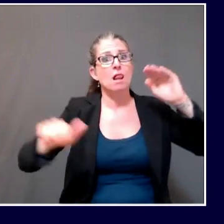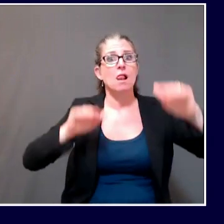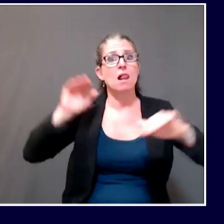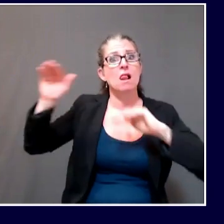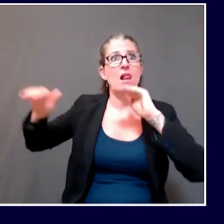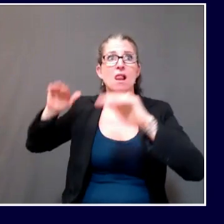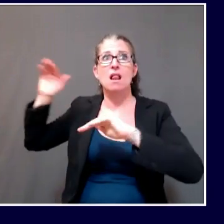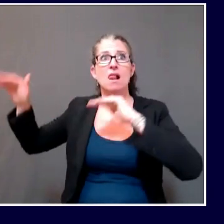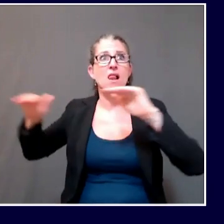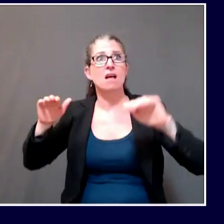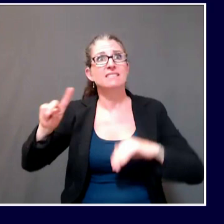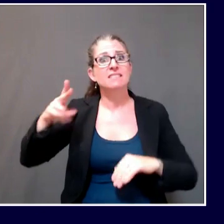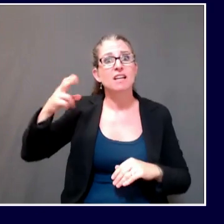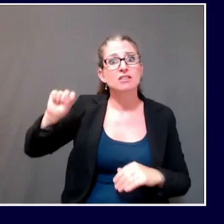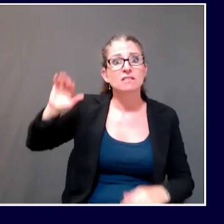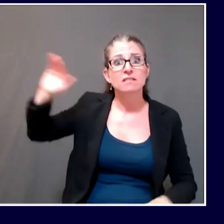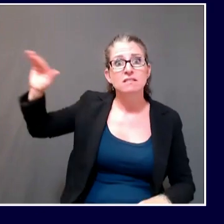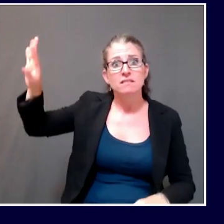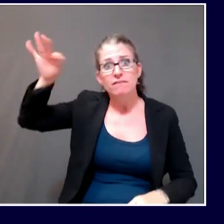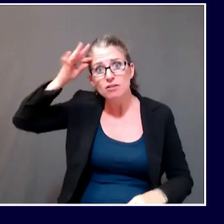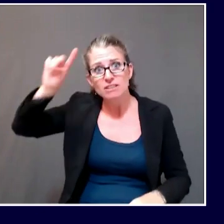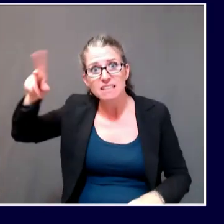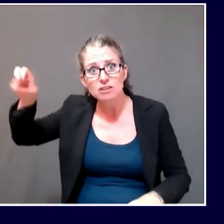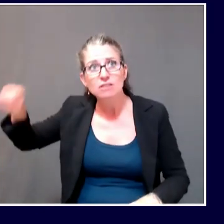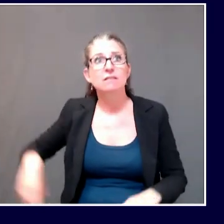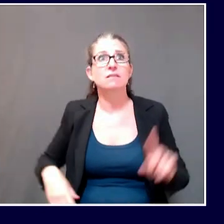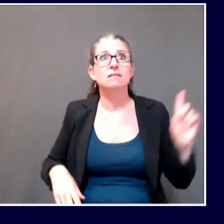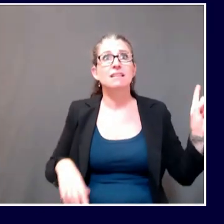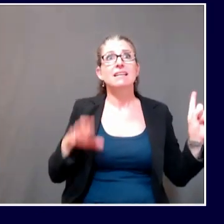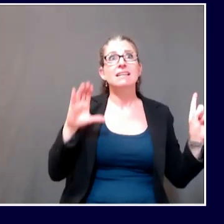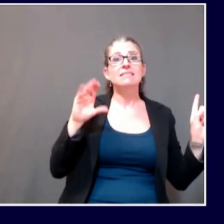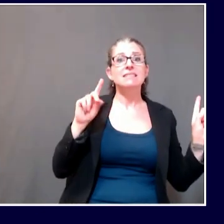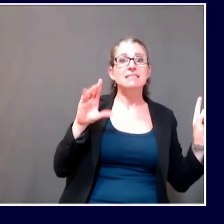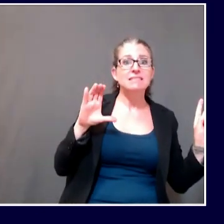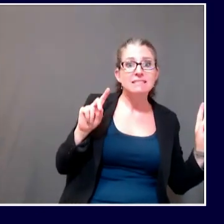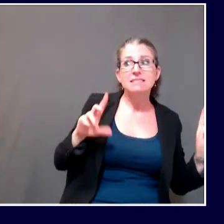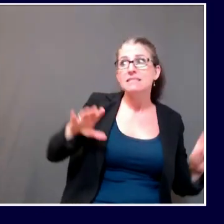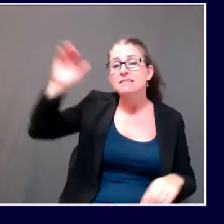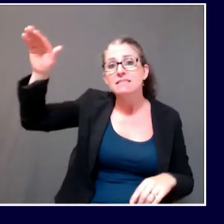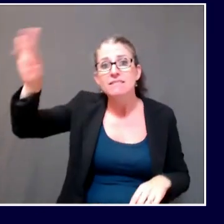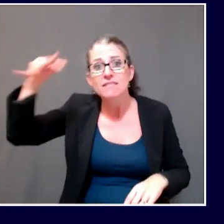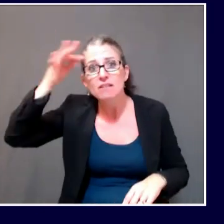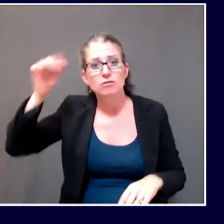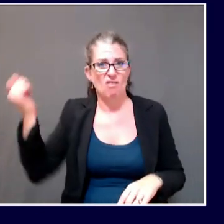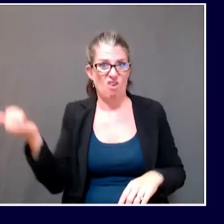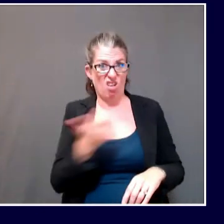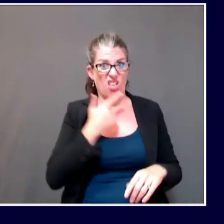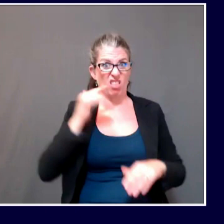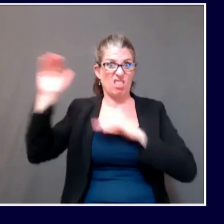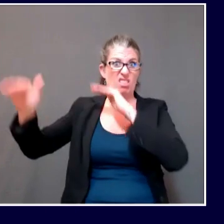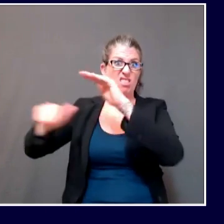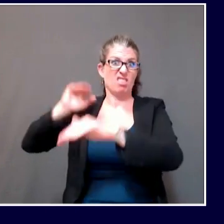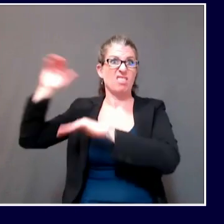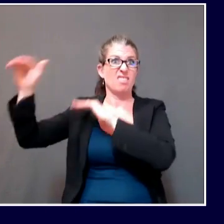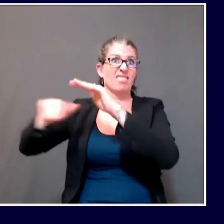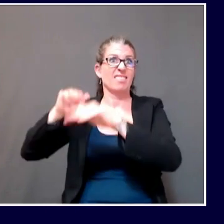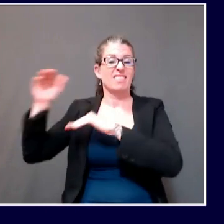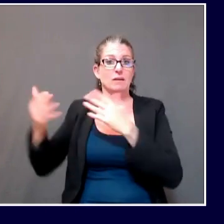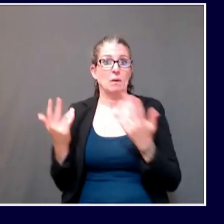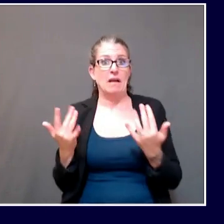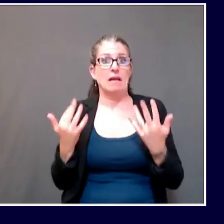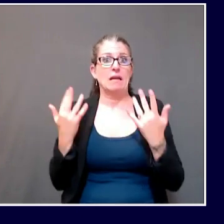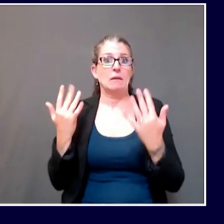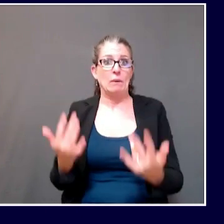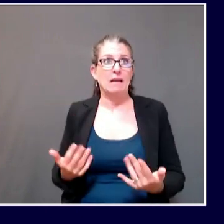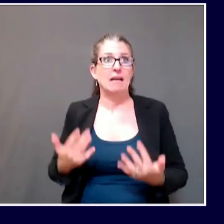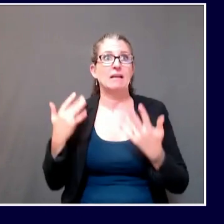doing right now on an urgent basis to fulfill the needs of, say, schools reopening, say, health care needs,